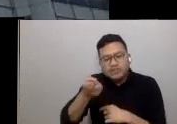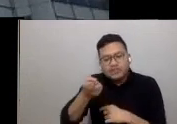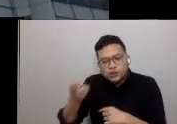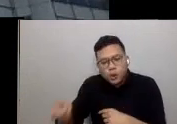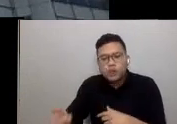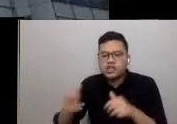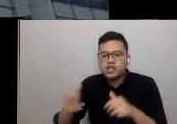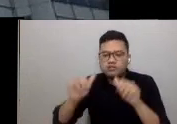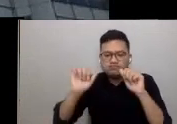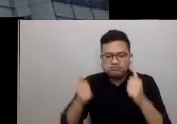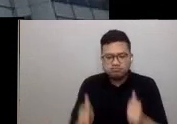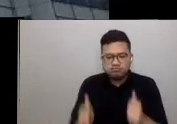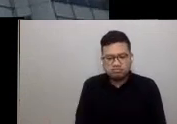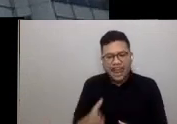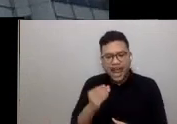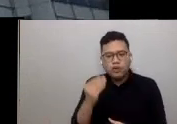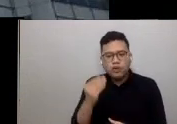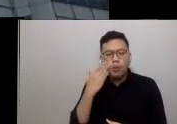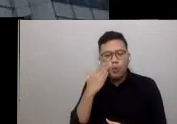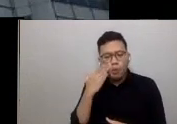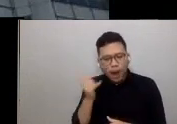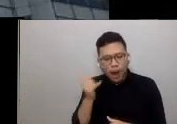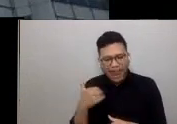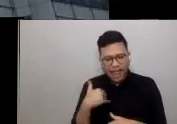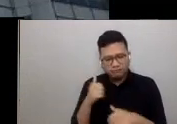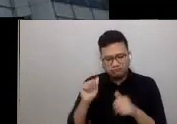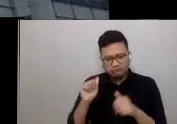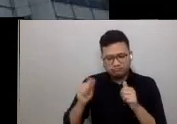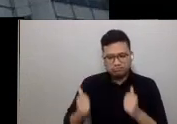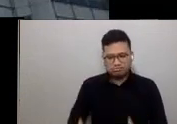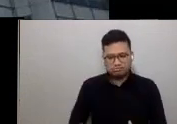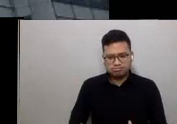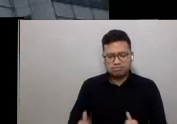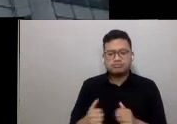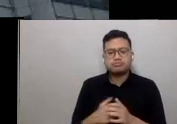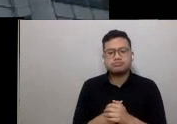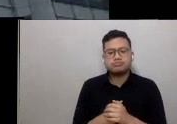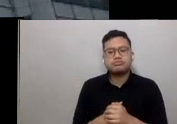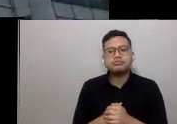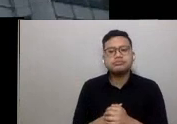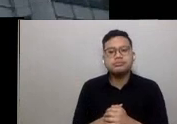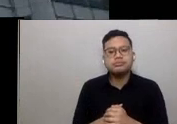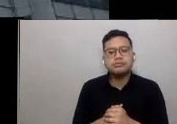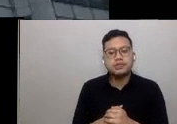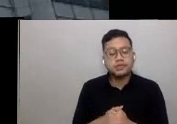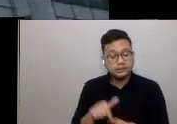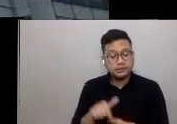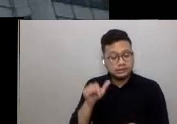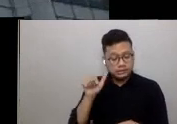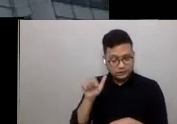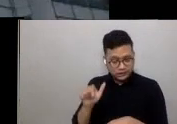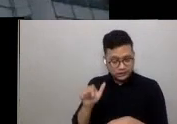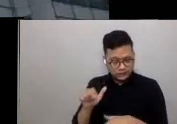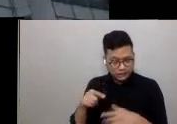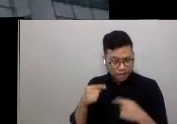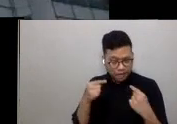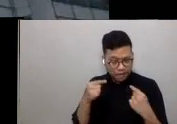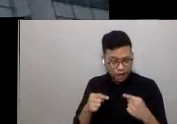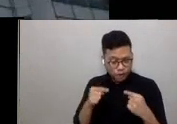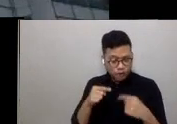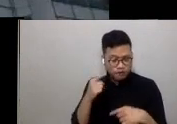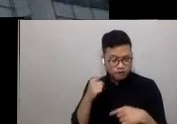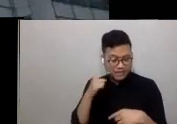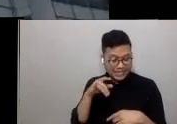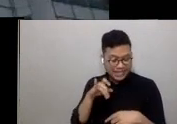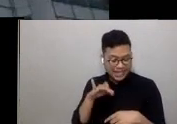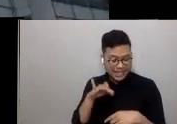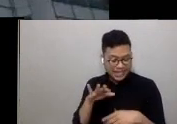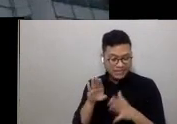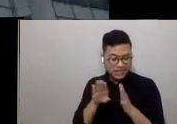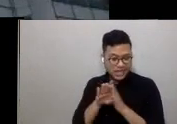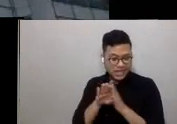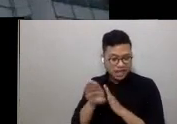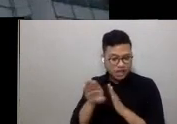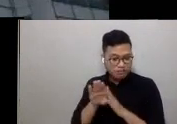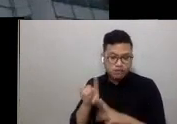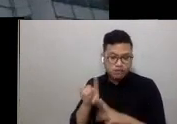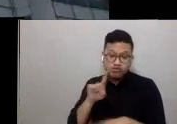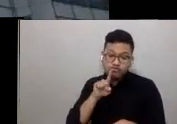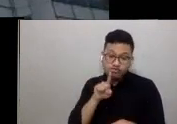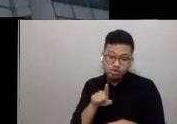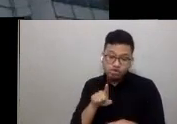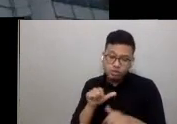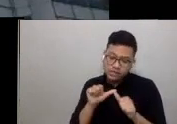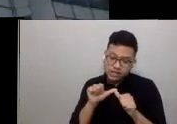deterioration for economic and social development. It has been argued that if a development is to be truly sustainable,